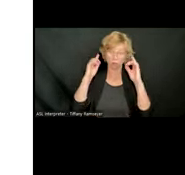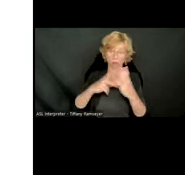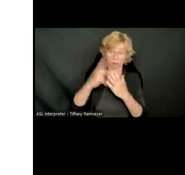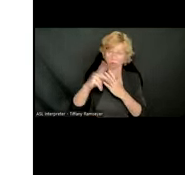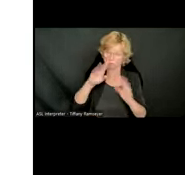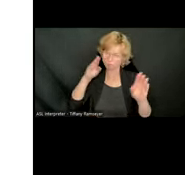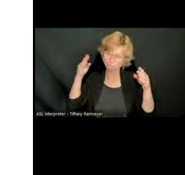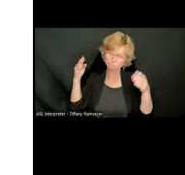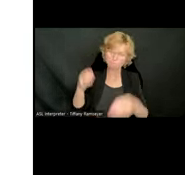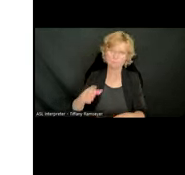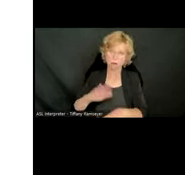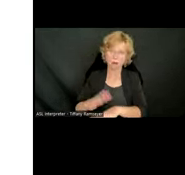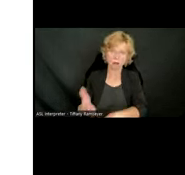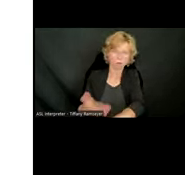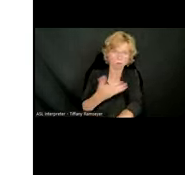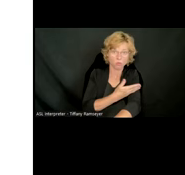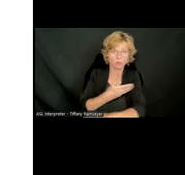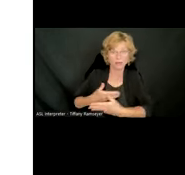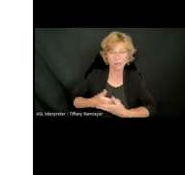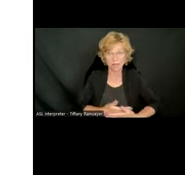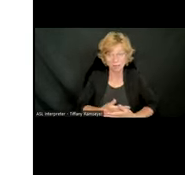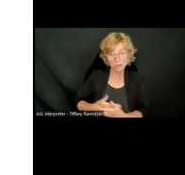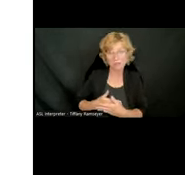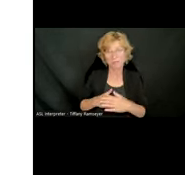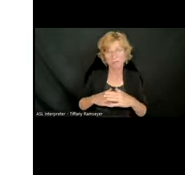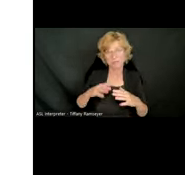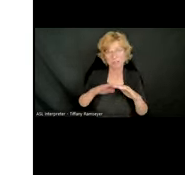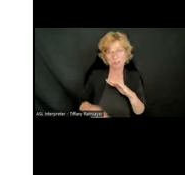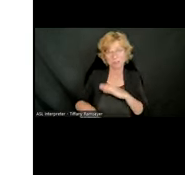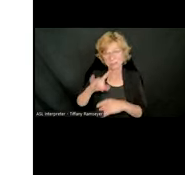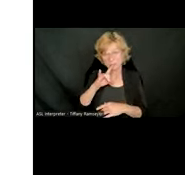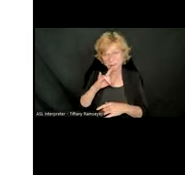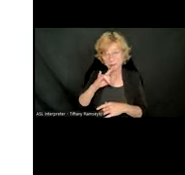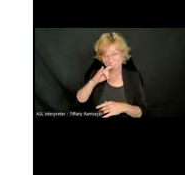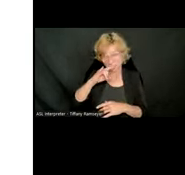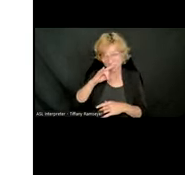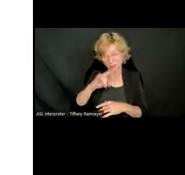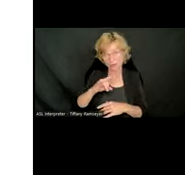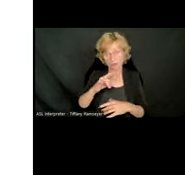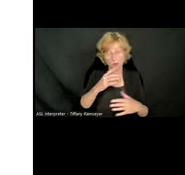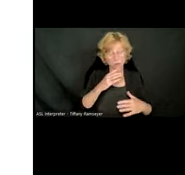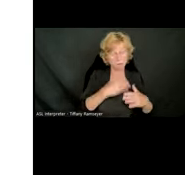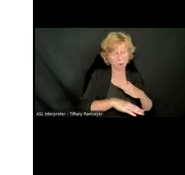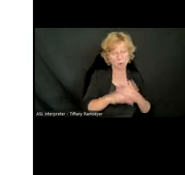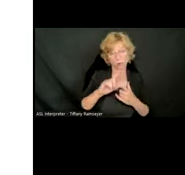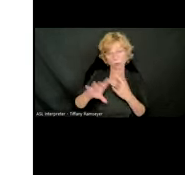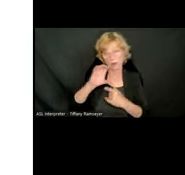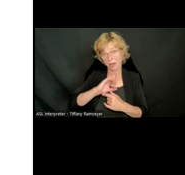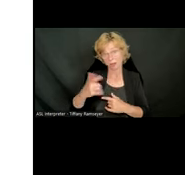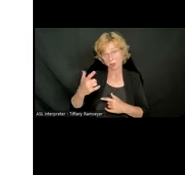results for infants, toddlers, children, and youth with disabilities ages birth through 21.